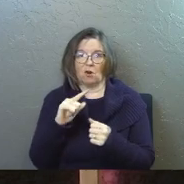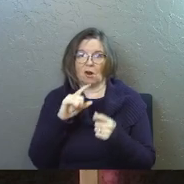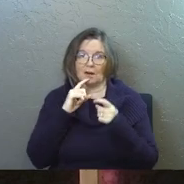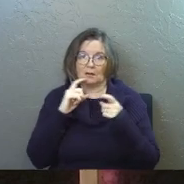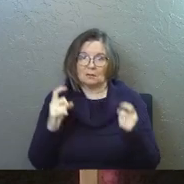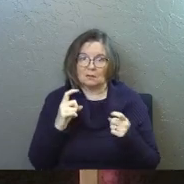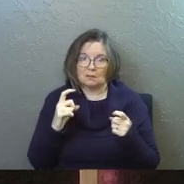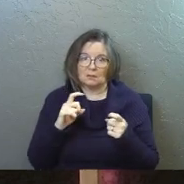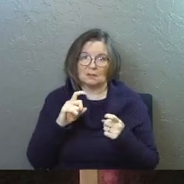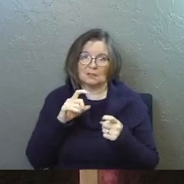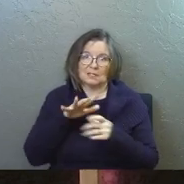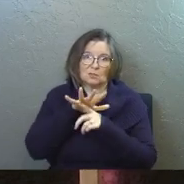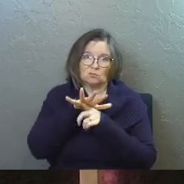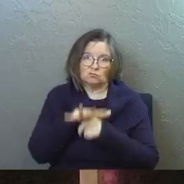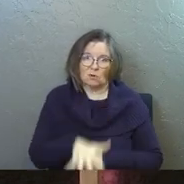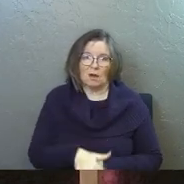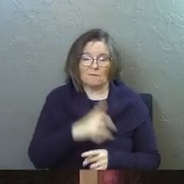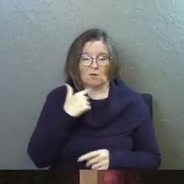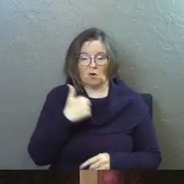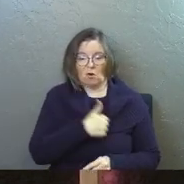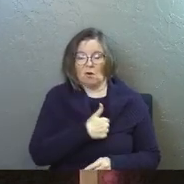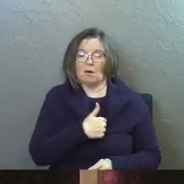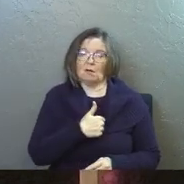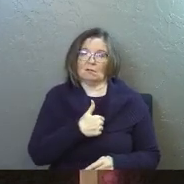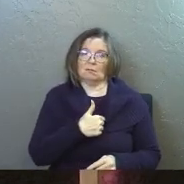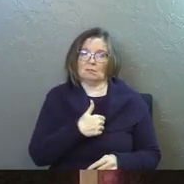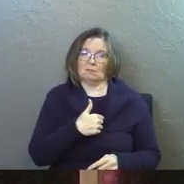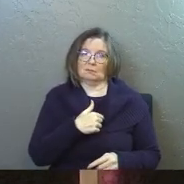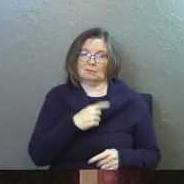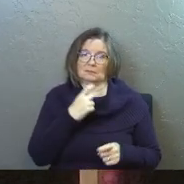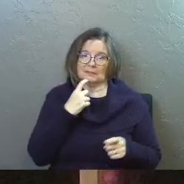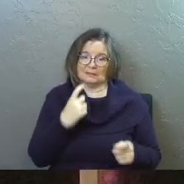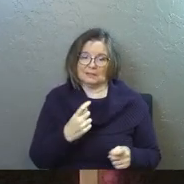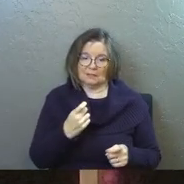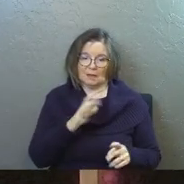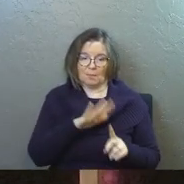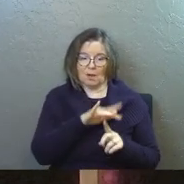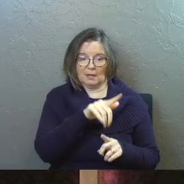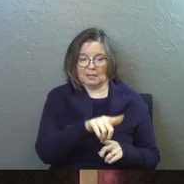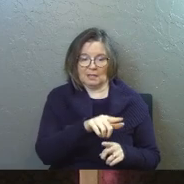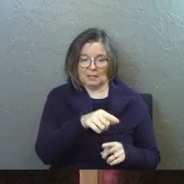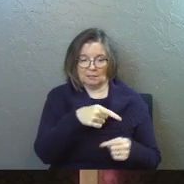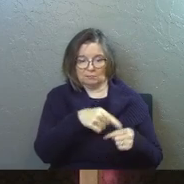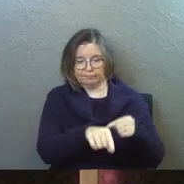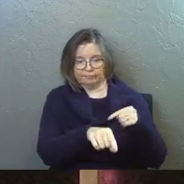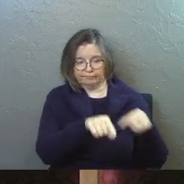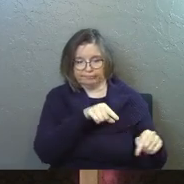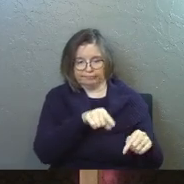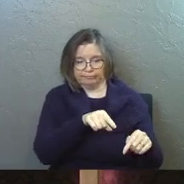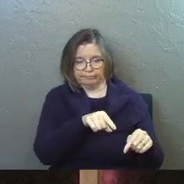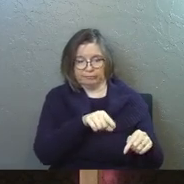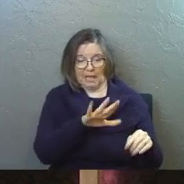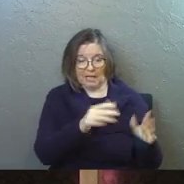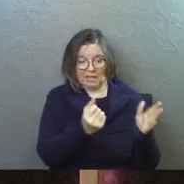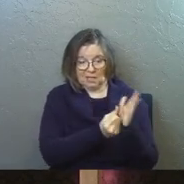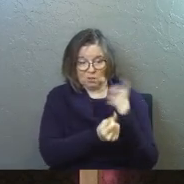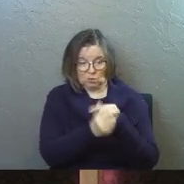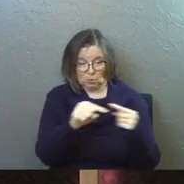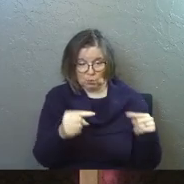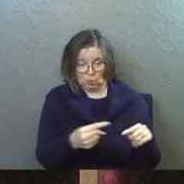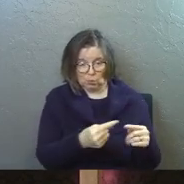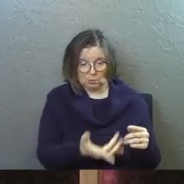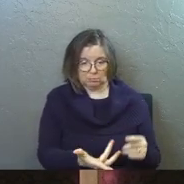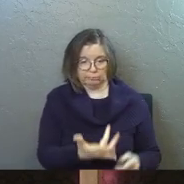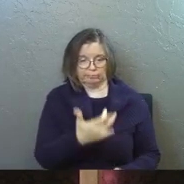crushed for our iniquities. Upon him was the chastisement that brought us peace. And with his wounds were healed. The things to notice there,